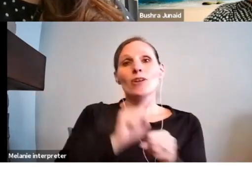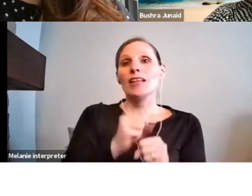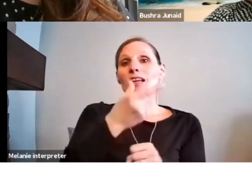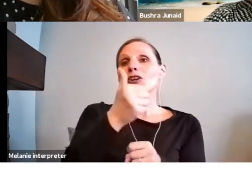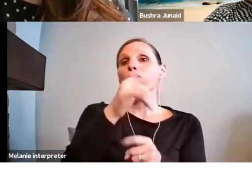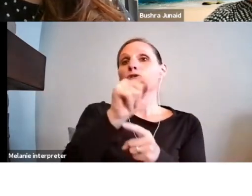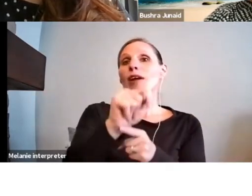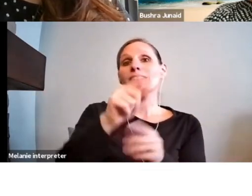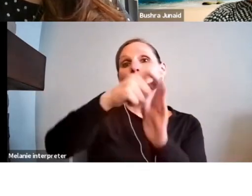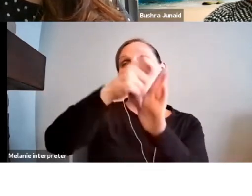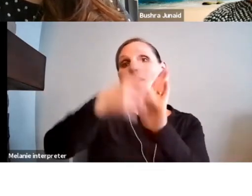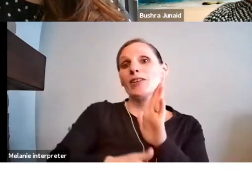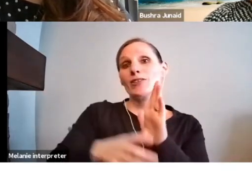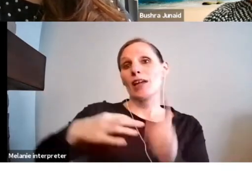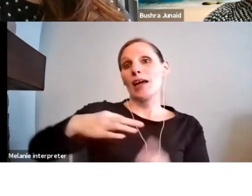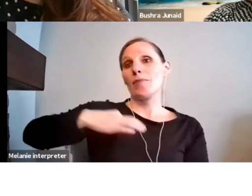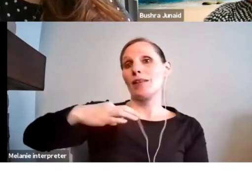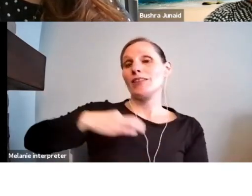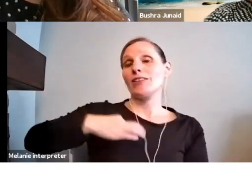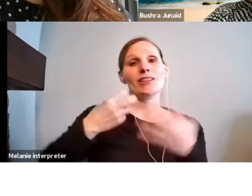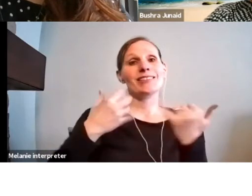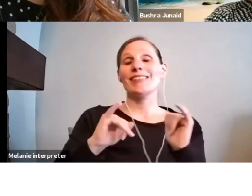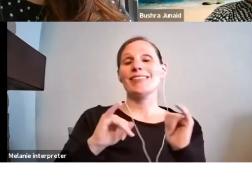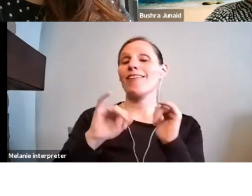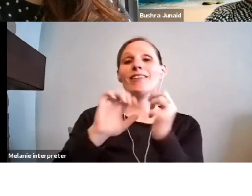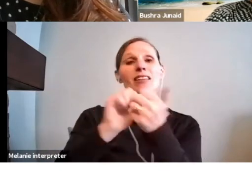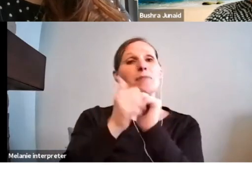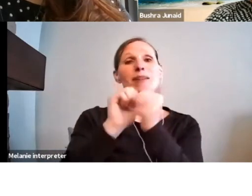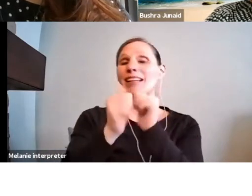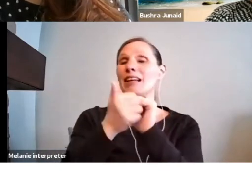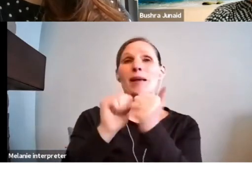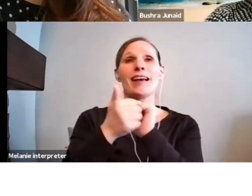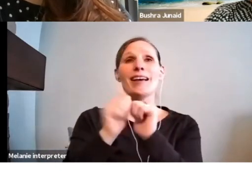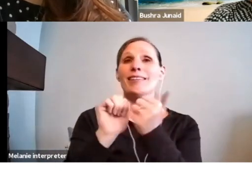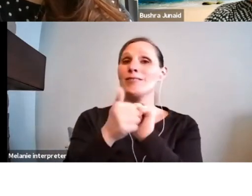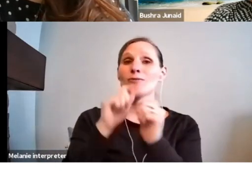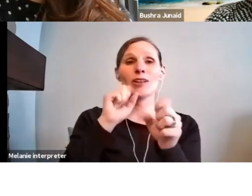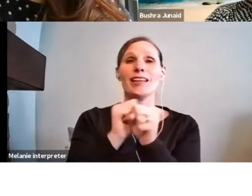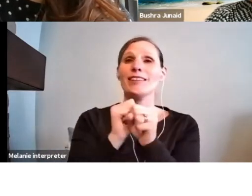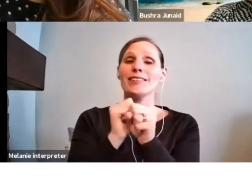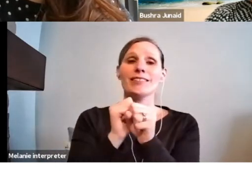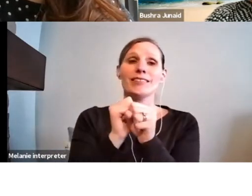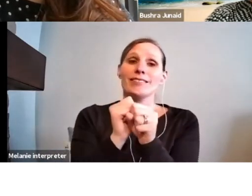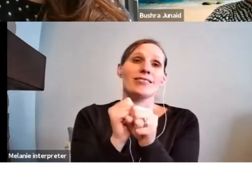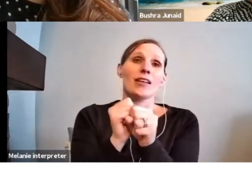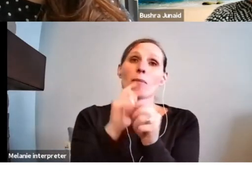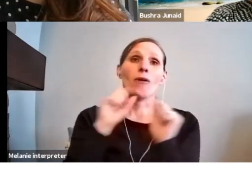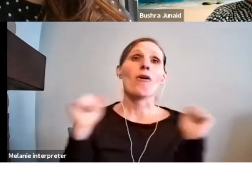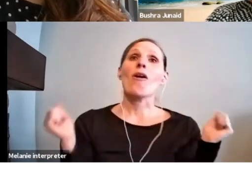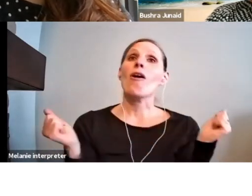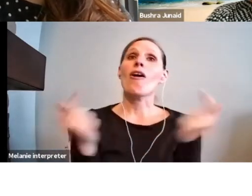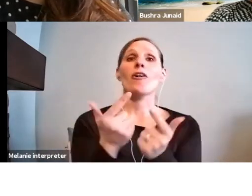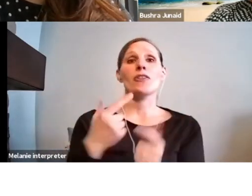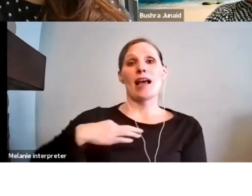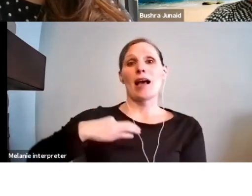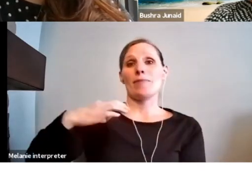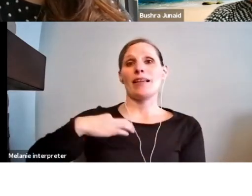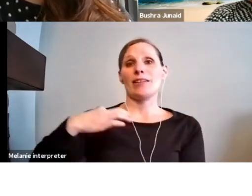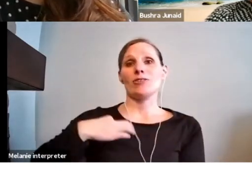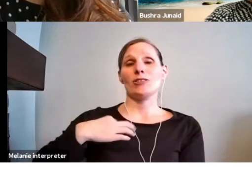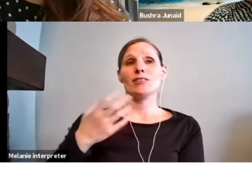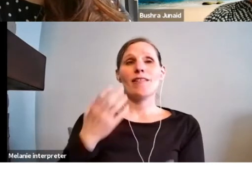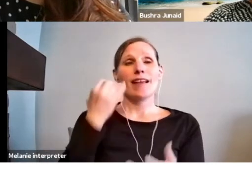still competing against all the other amazing applications received at the deadline. If you struggle with putting your